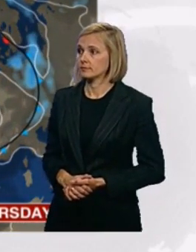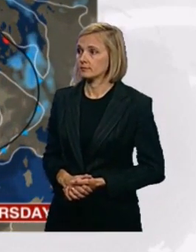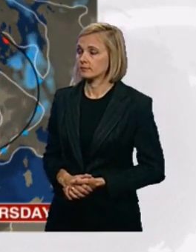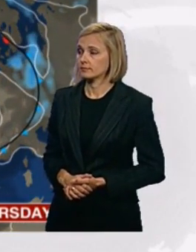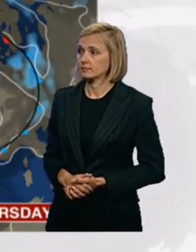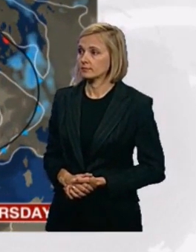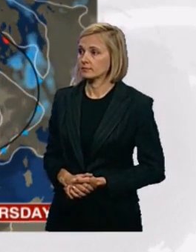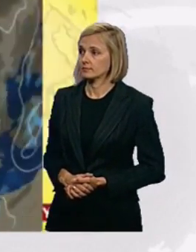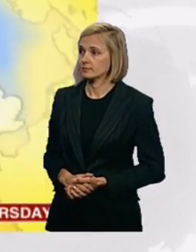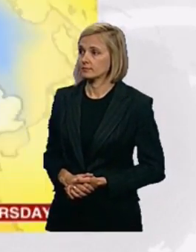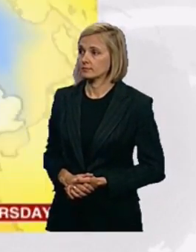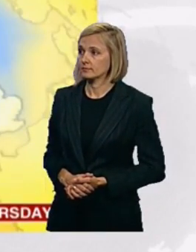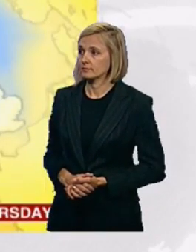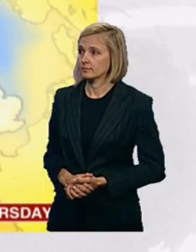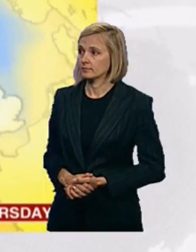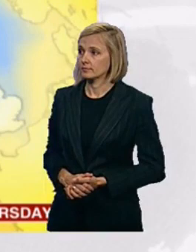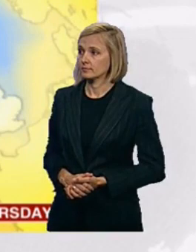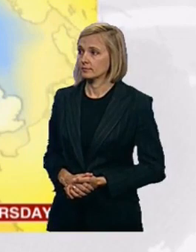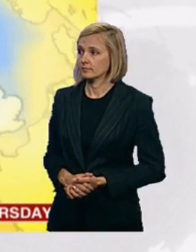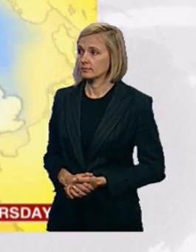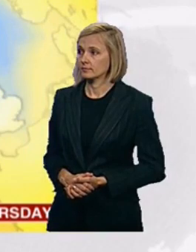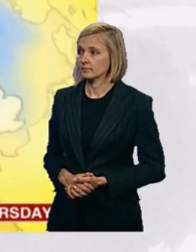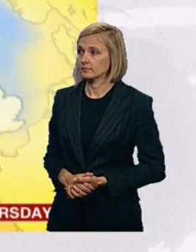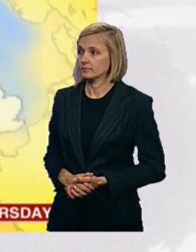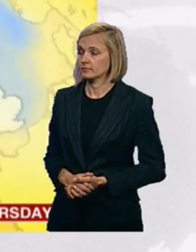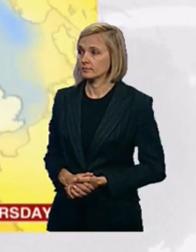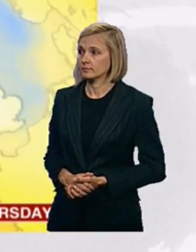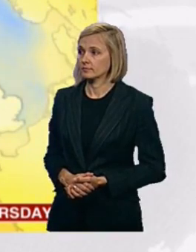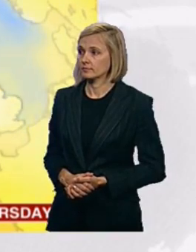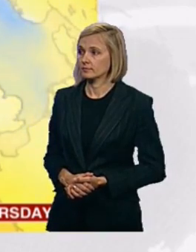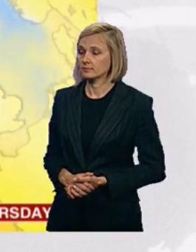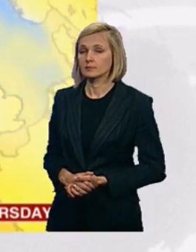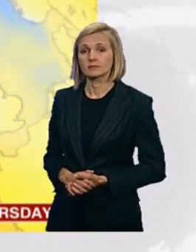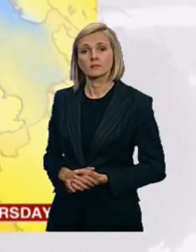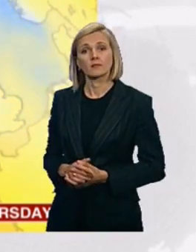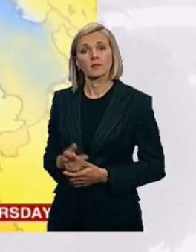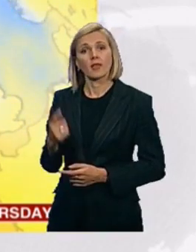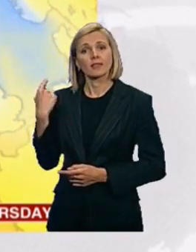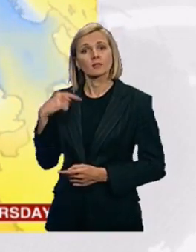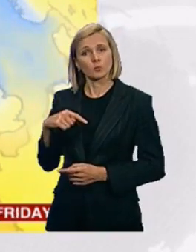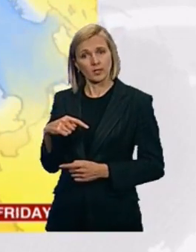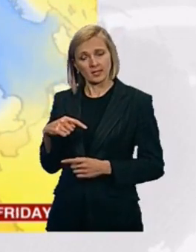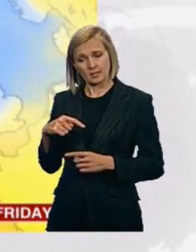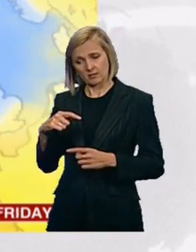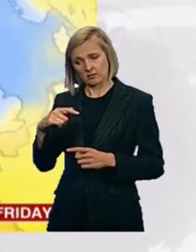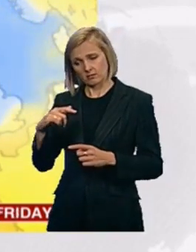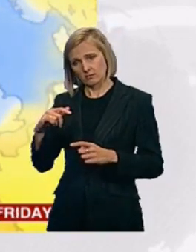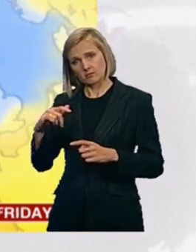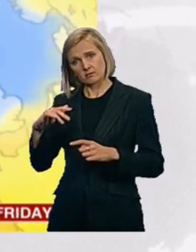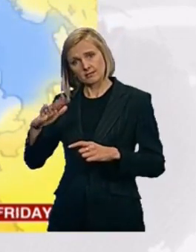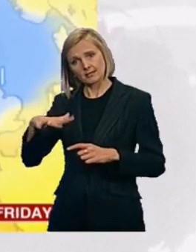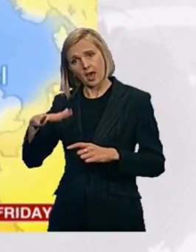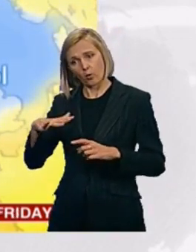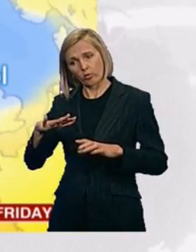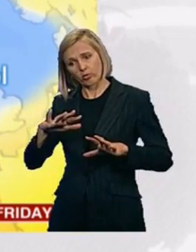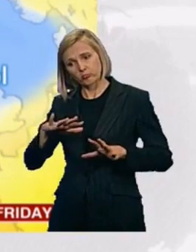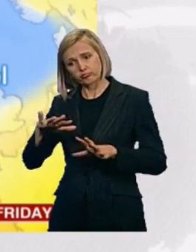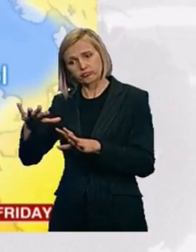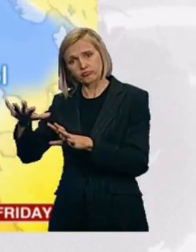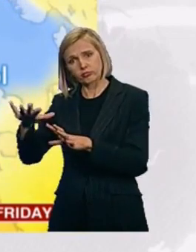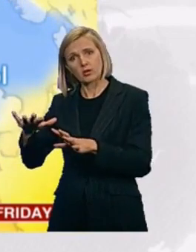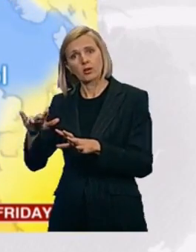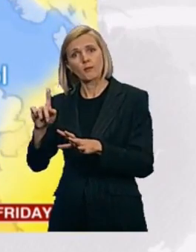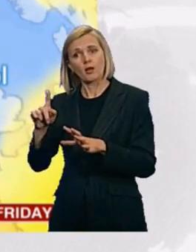-northwesterly flow across the UK. Now, earlier in the week, it was a southerly. It was still quite mild. But with that change of wind direction,